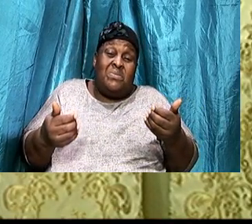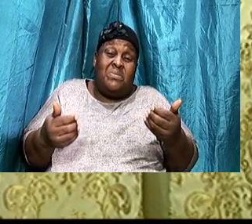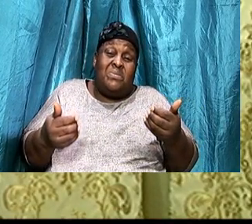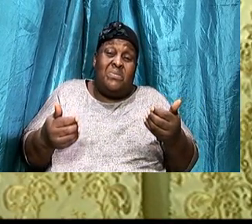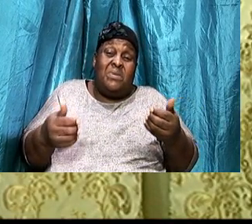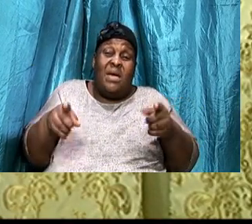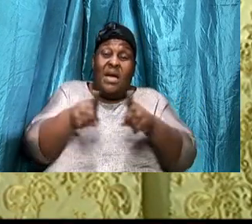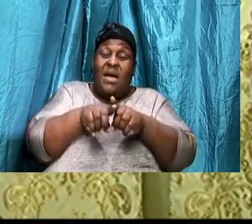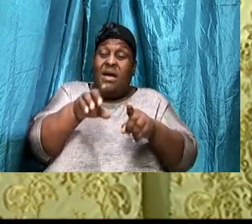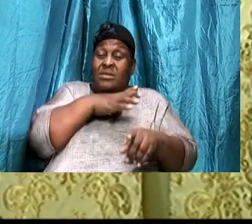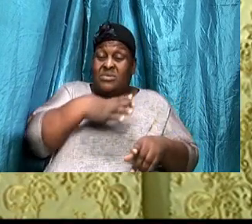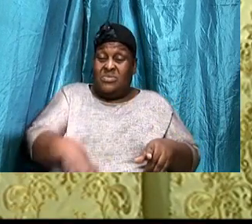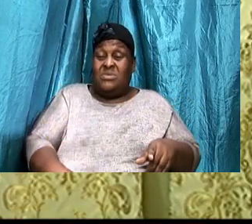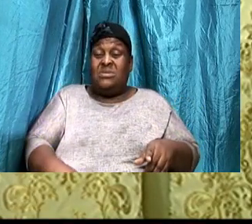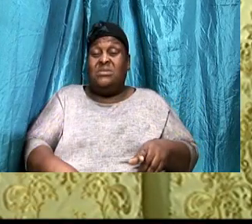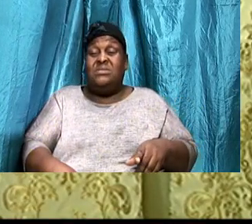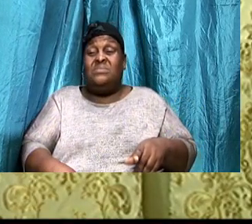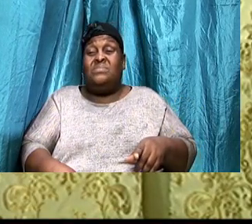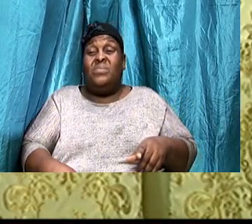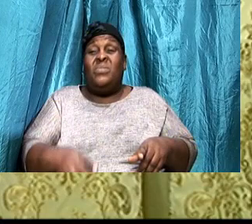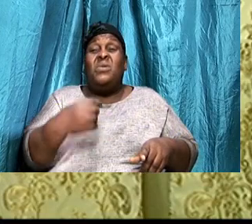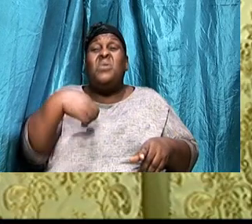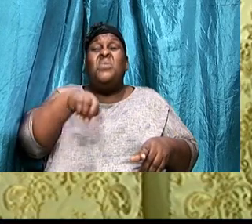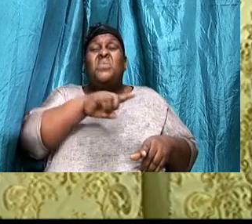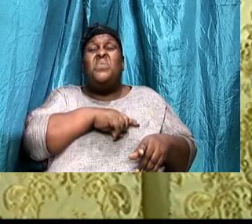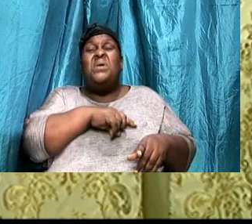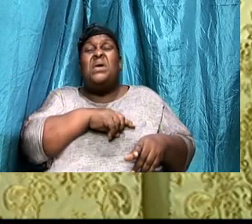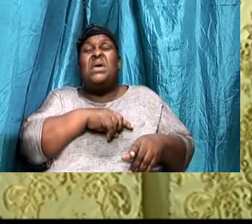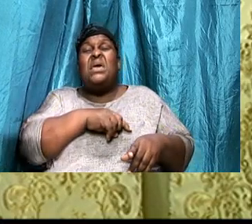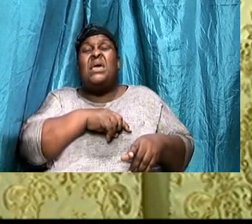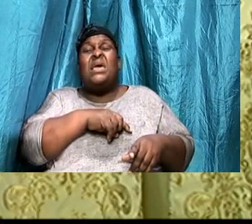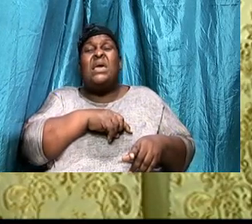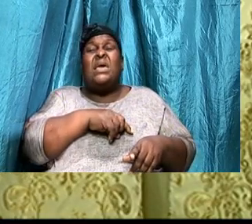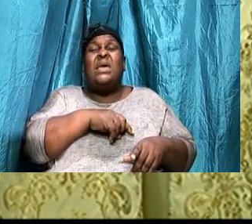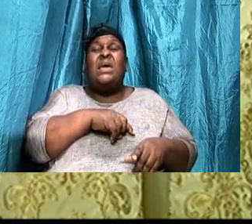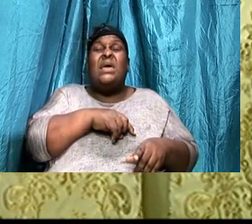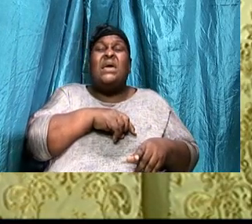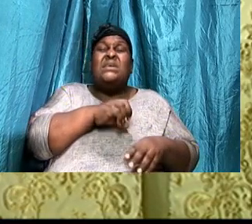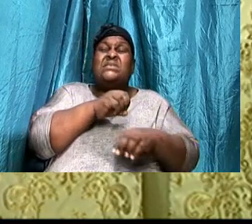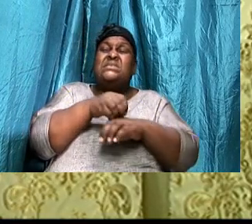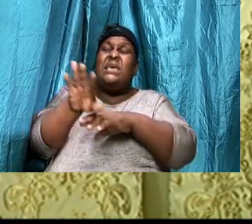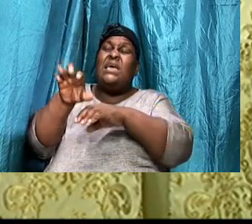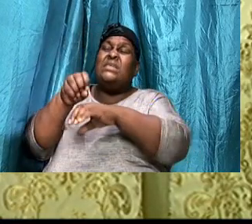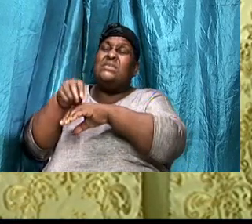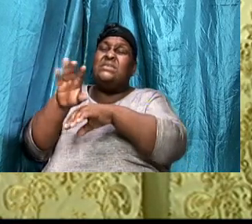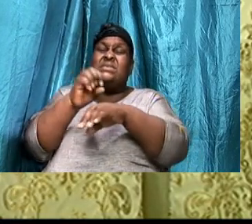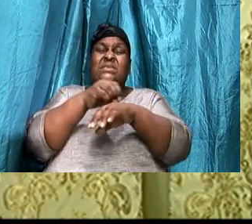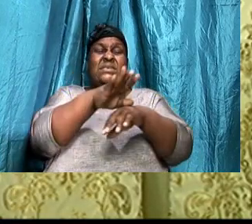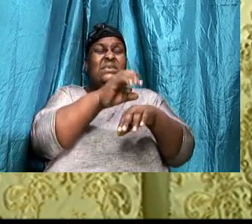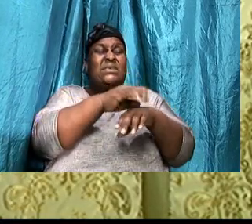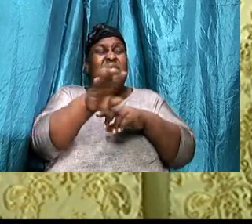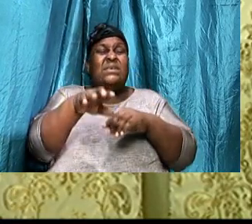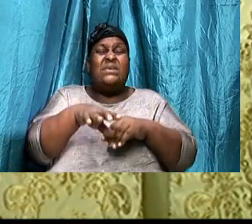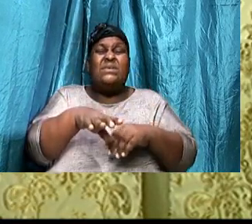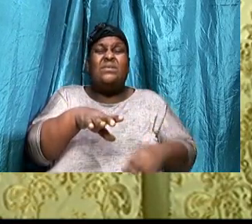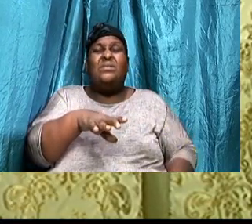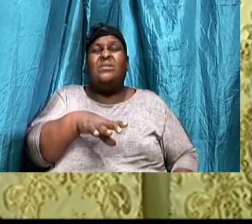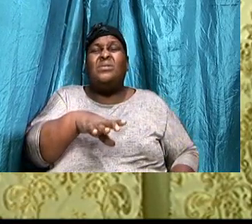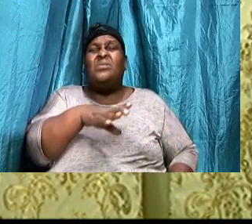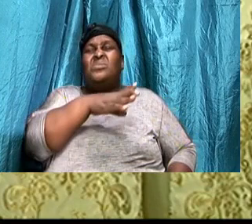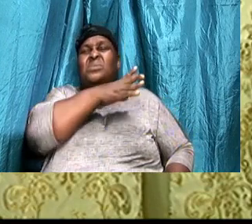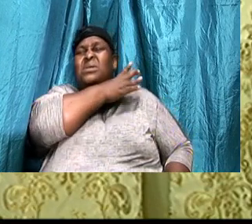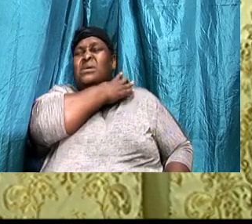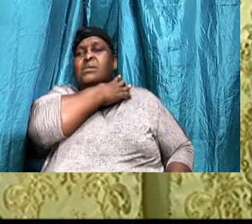That as Christians, We send around, So much pictures, With, With headless people, With people being